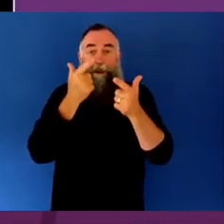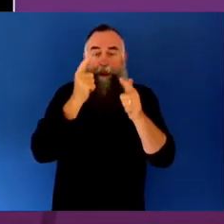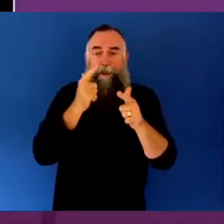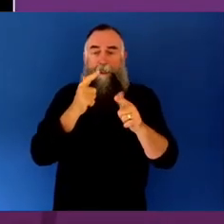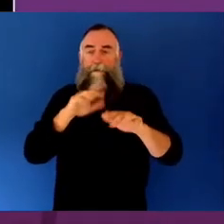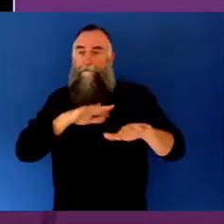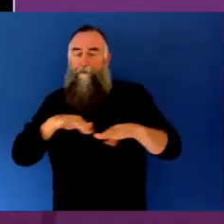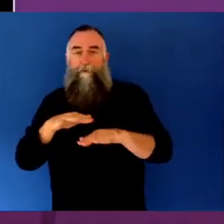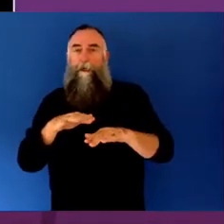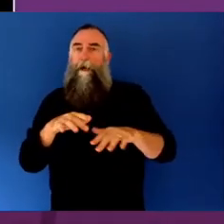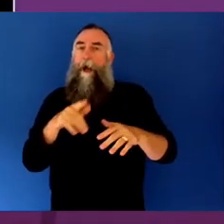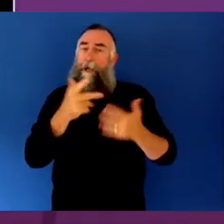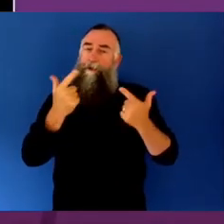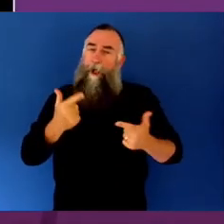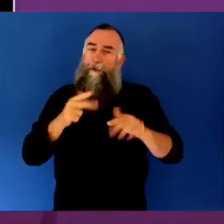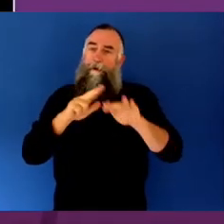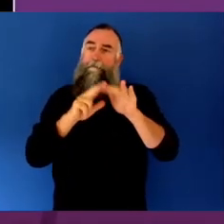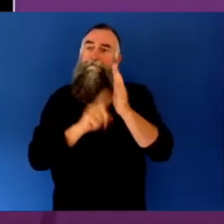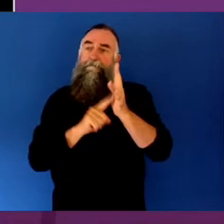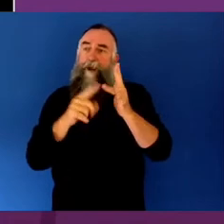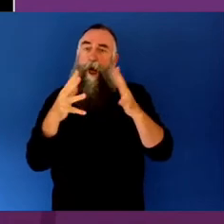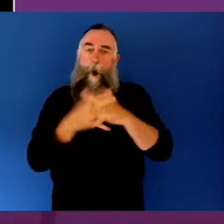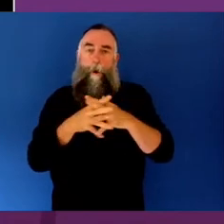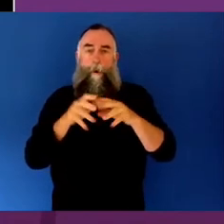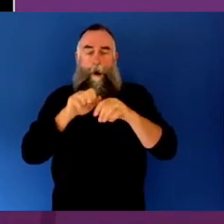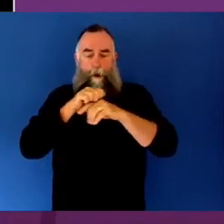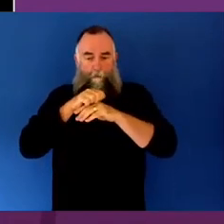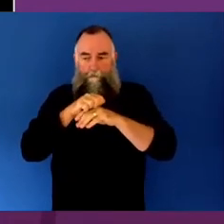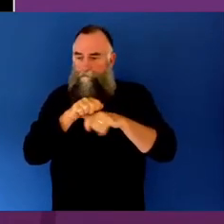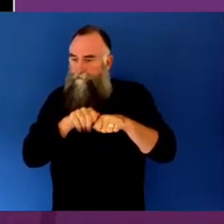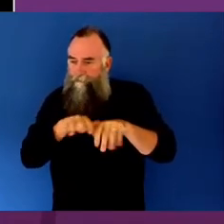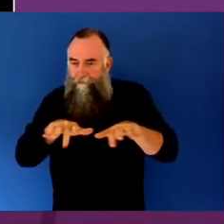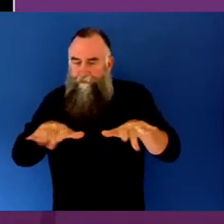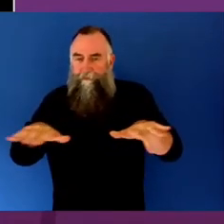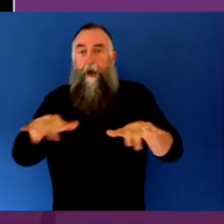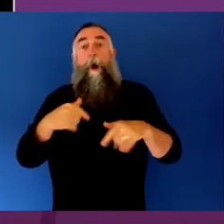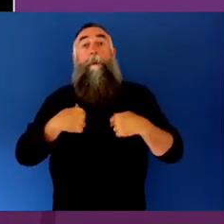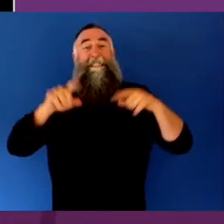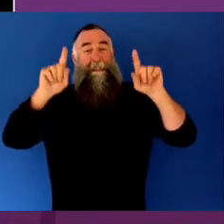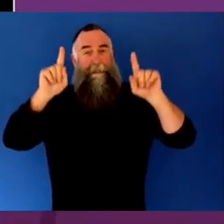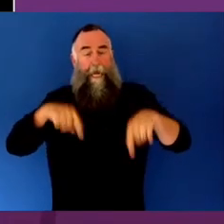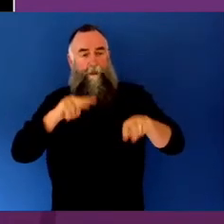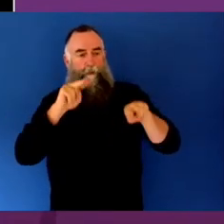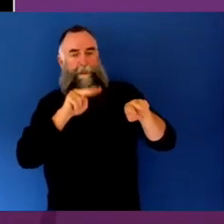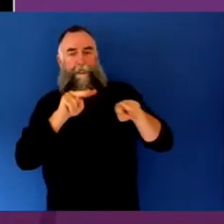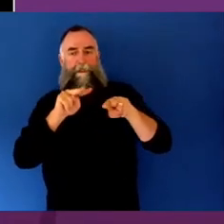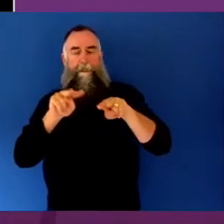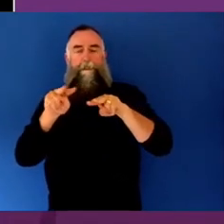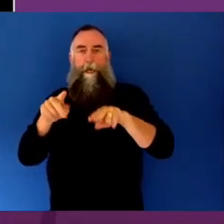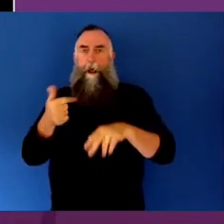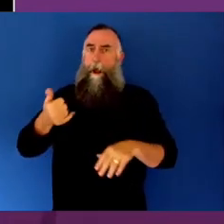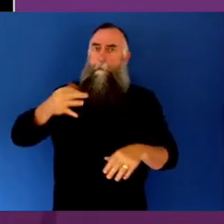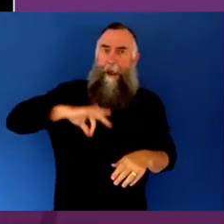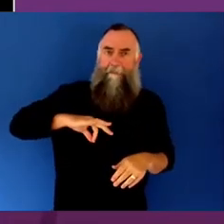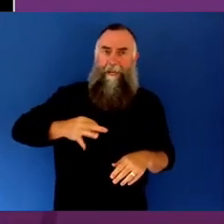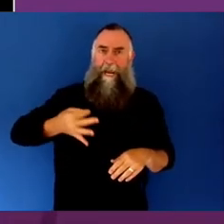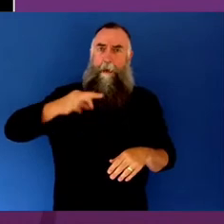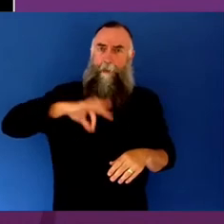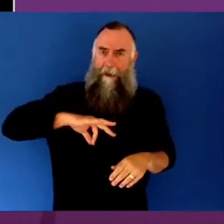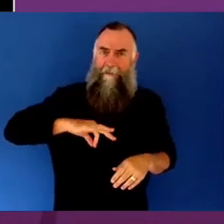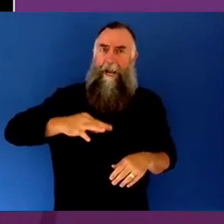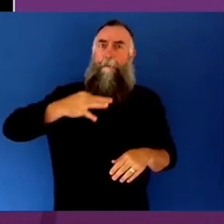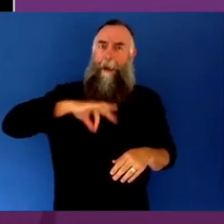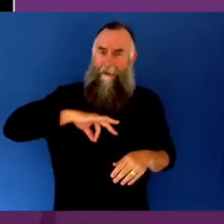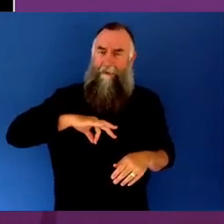intangible benefits we're getting better at starting to look at. So, as I was saying earlier, know, without measuring it,